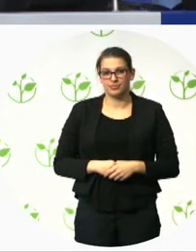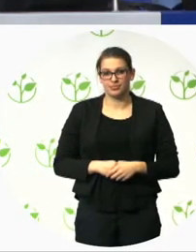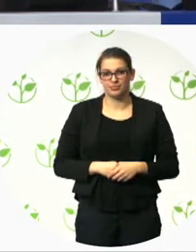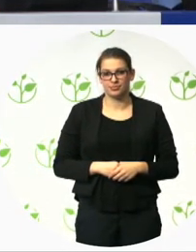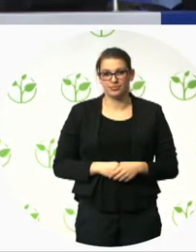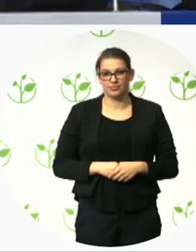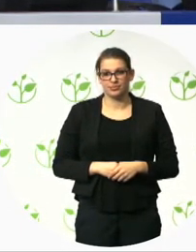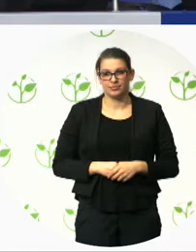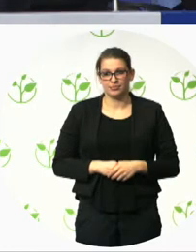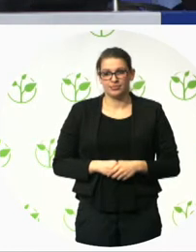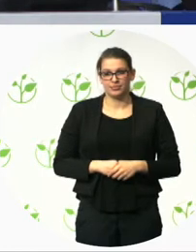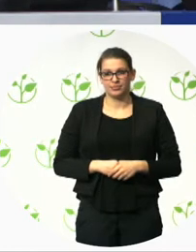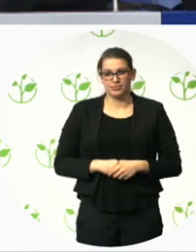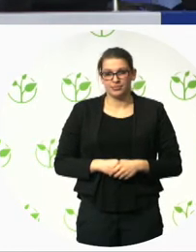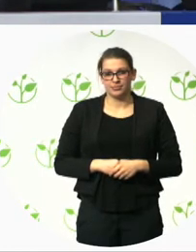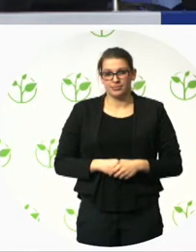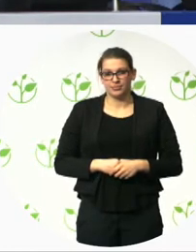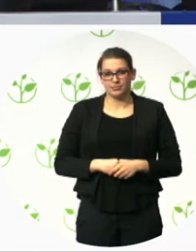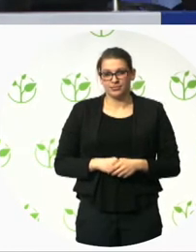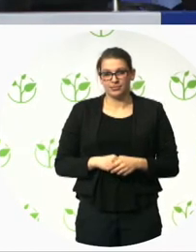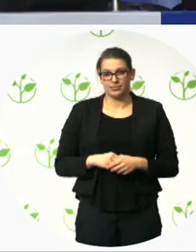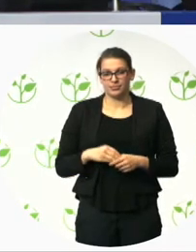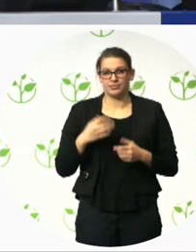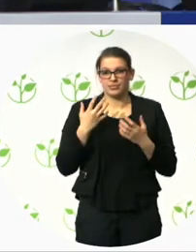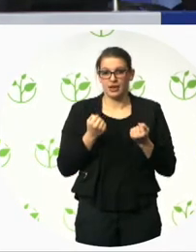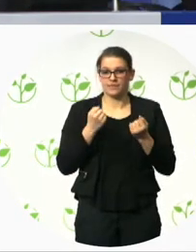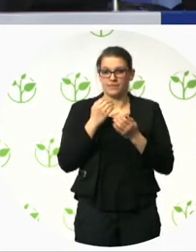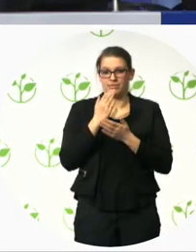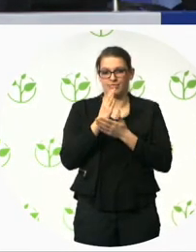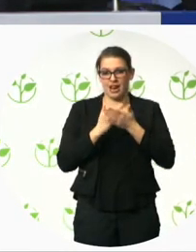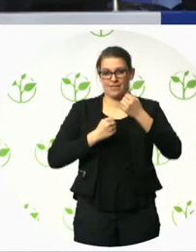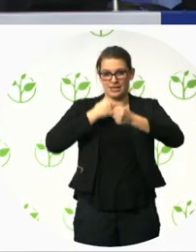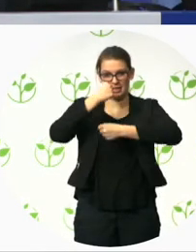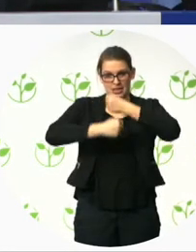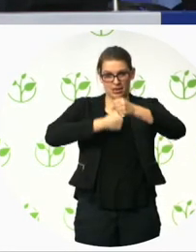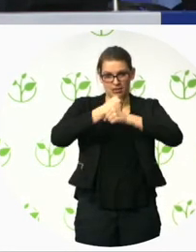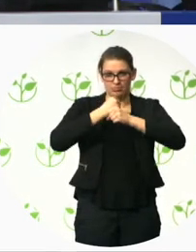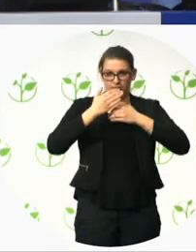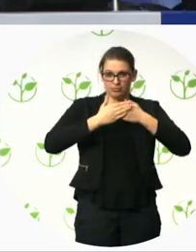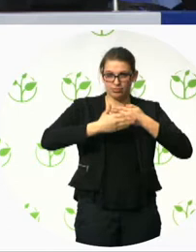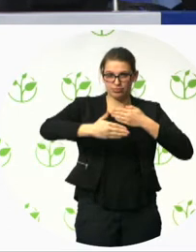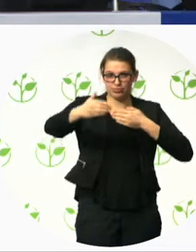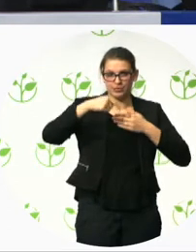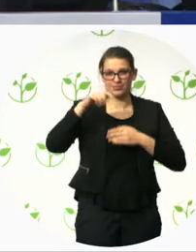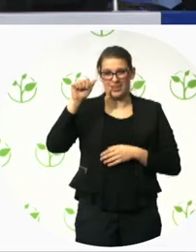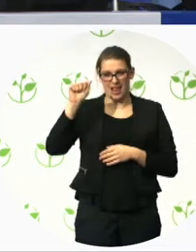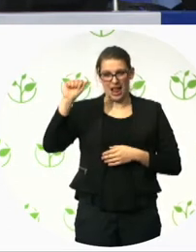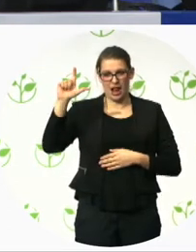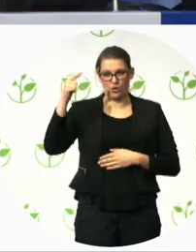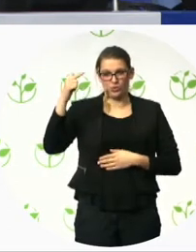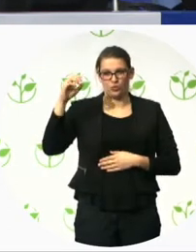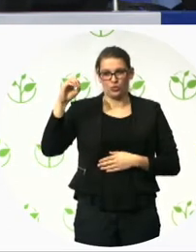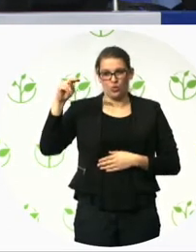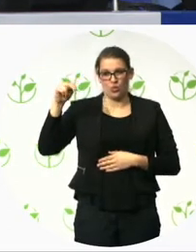the kickoff event, the district parliament of Hamburg-Altona decided that the goals and steps should find their way into the